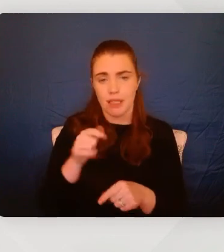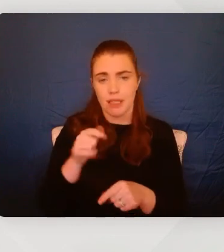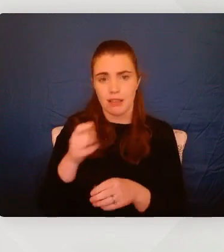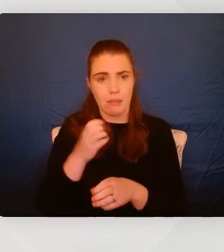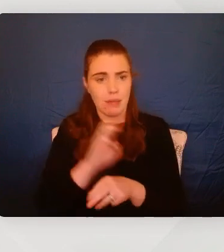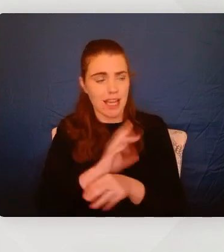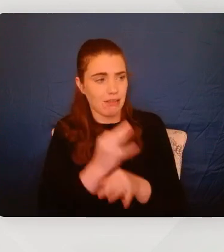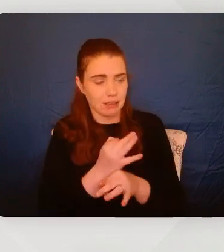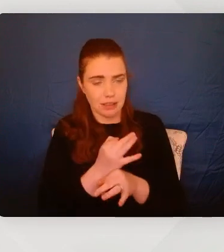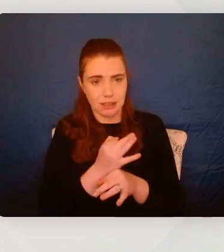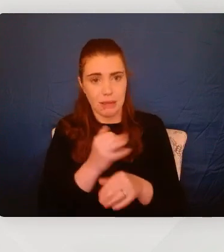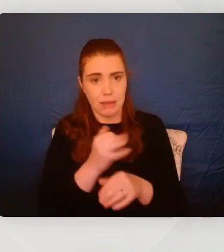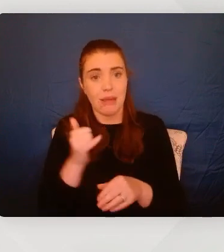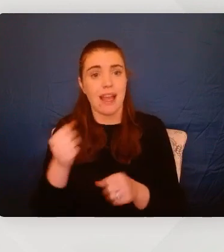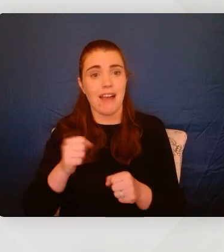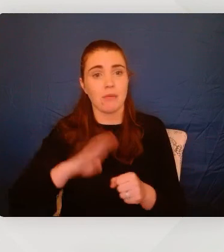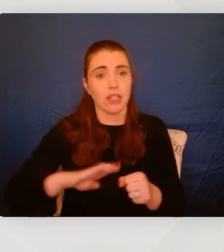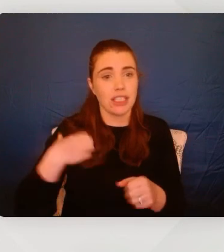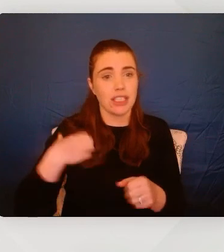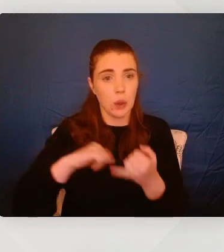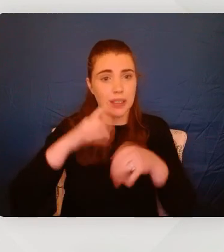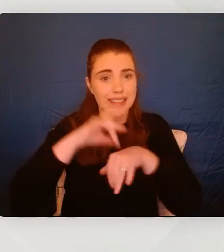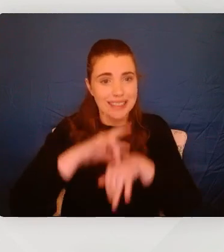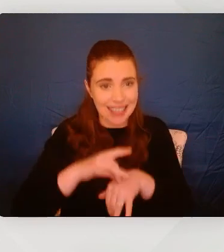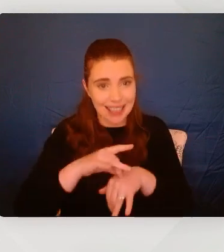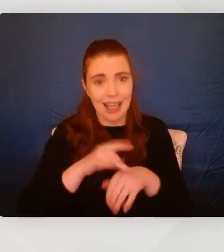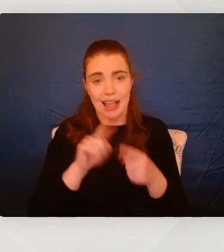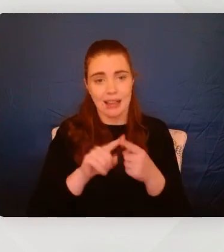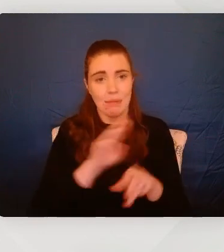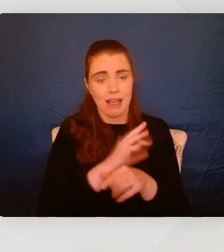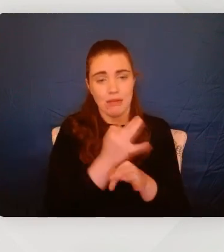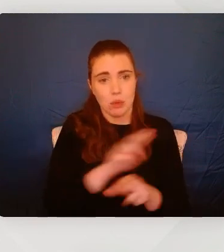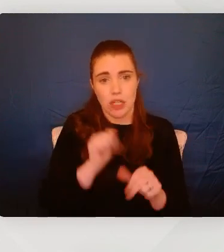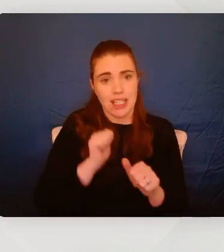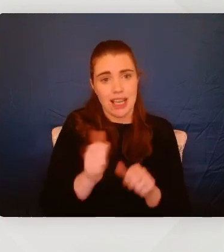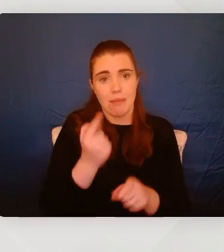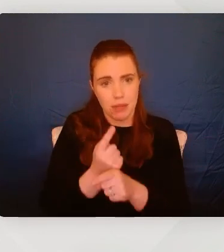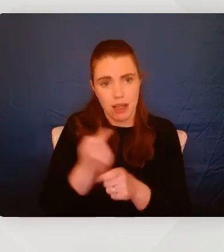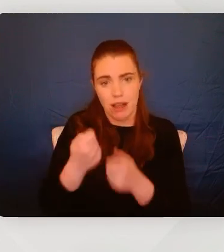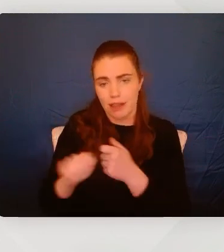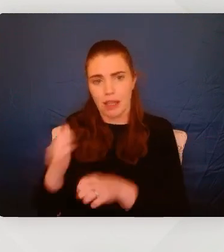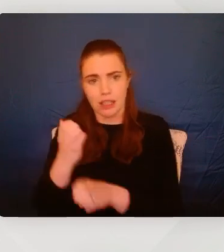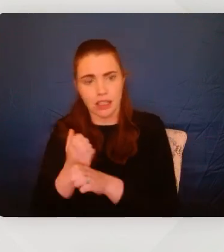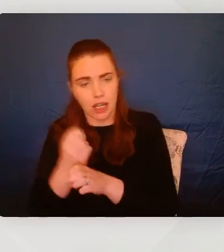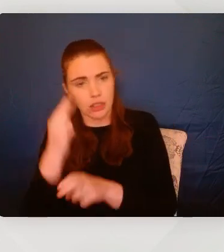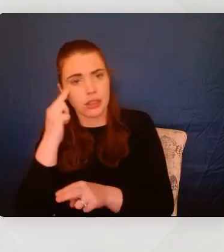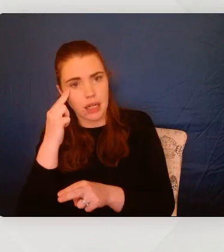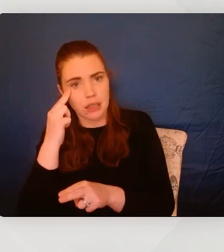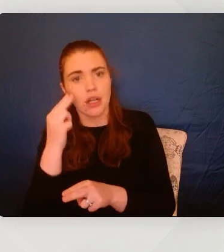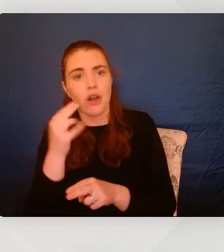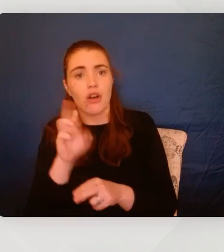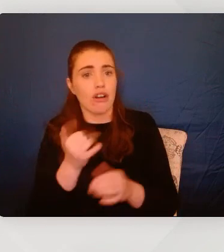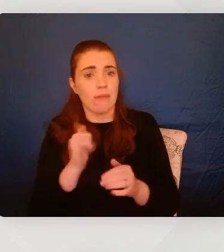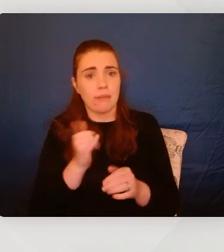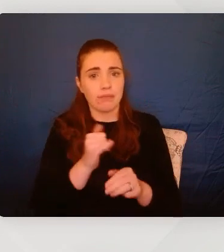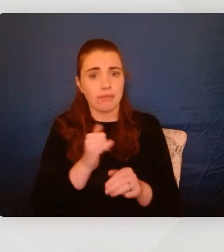the parent just couldn't be around. And helping the young person to see that perspective or they may have maybe struggled with their parent, struggle with depression at some point